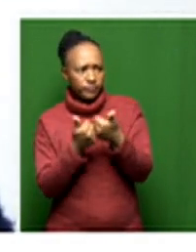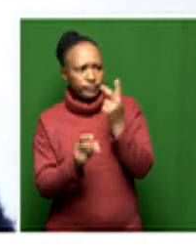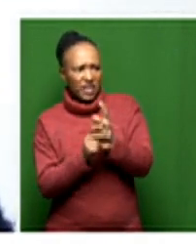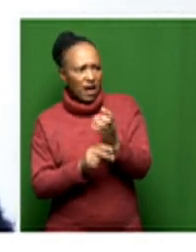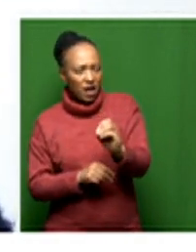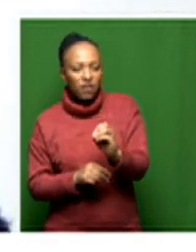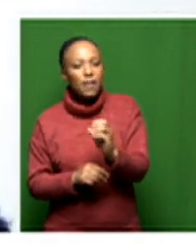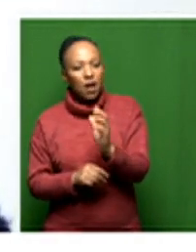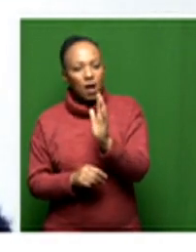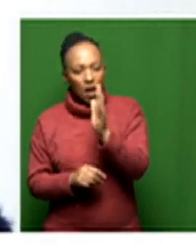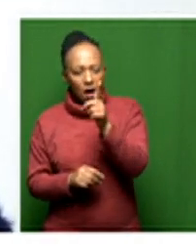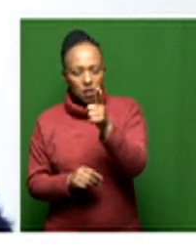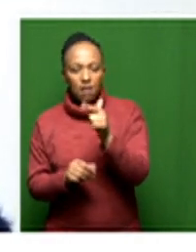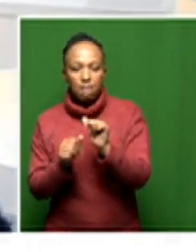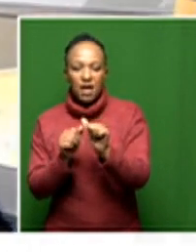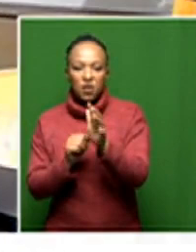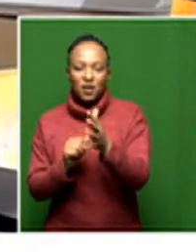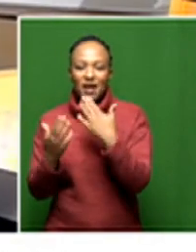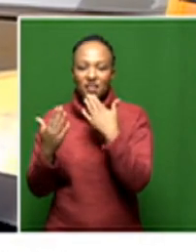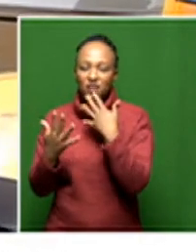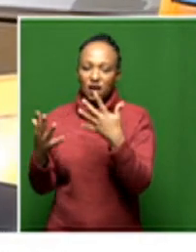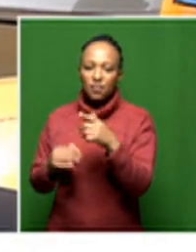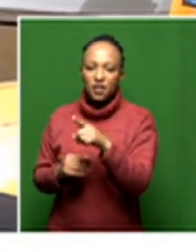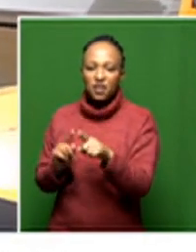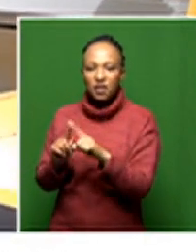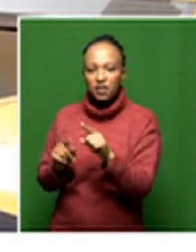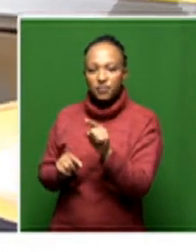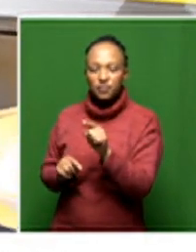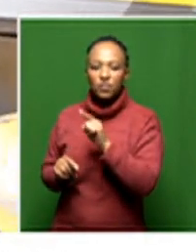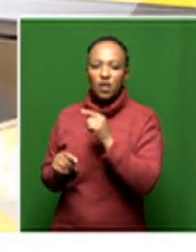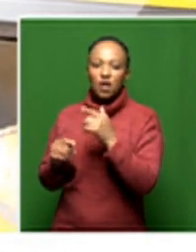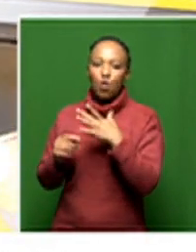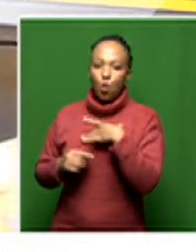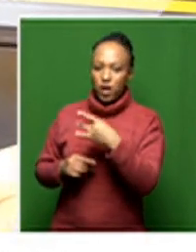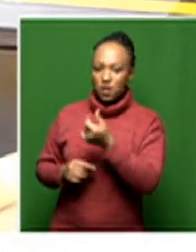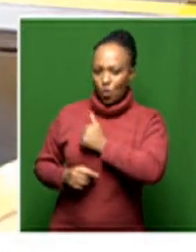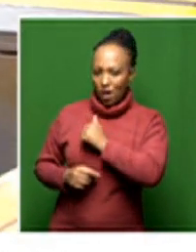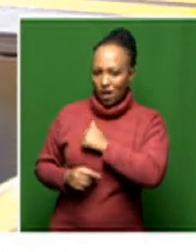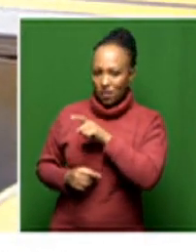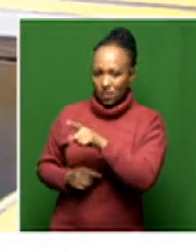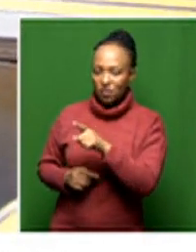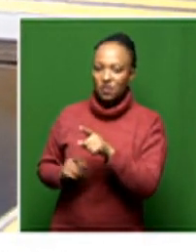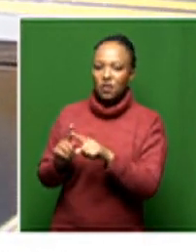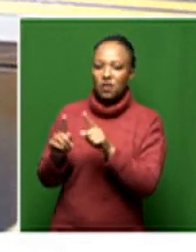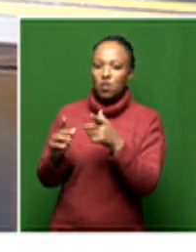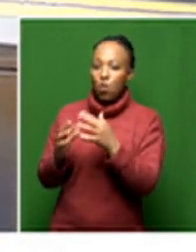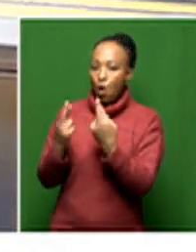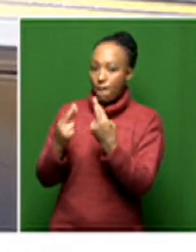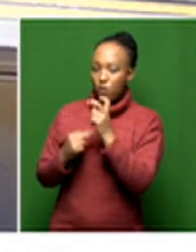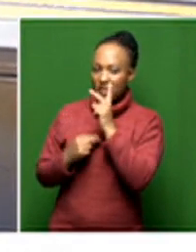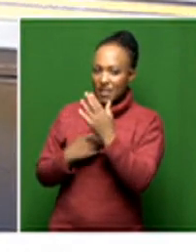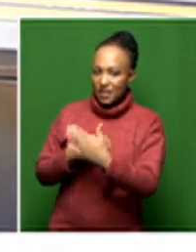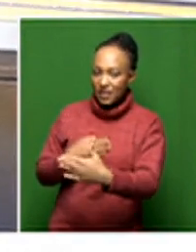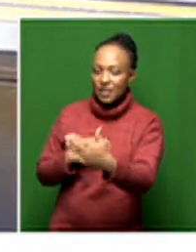well thank you so much for your time this morning we wish you well and uh hopefully we'll be seeing you